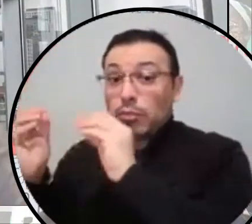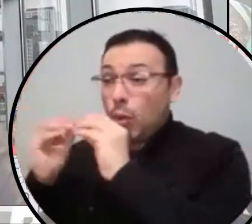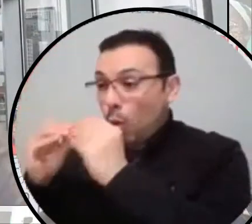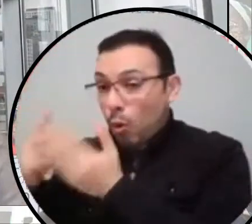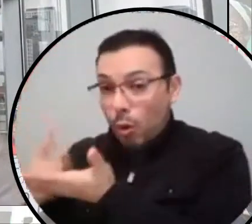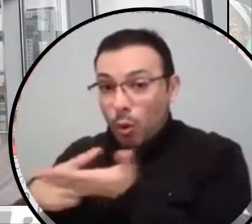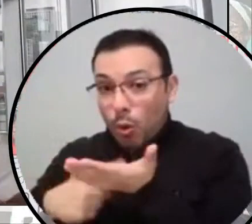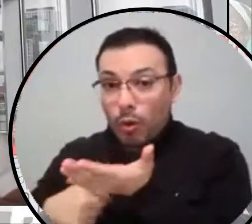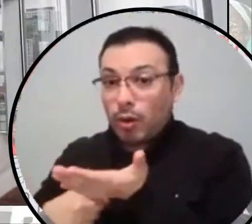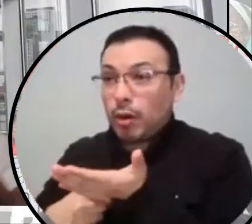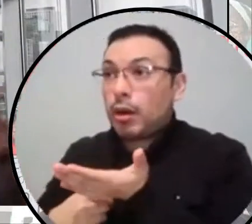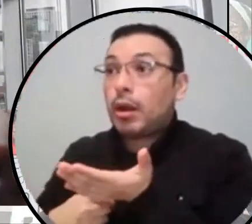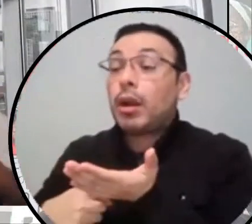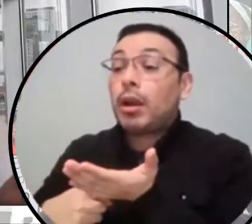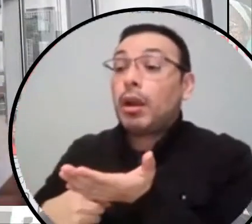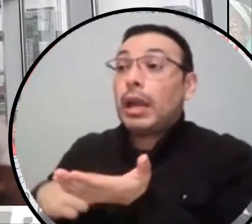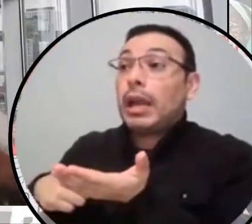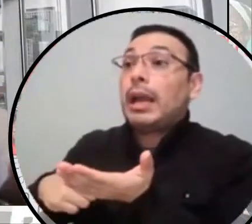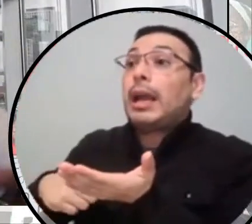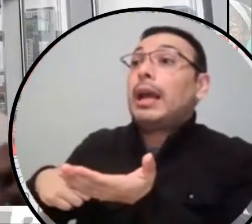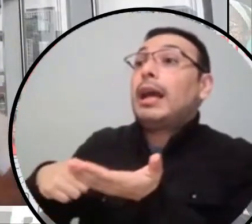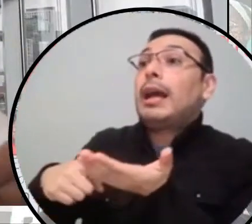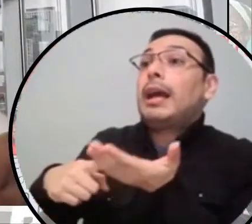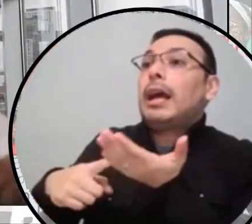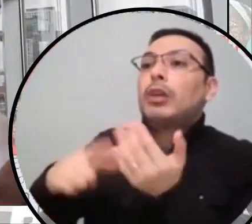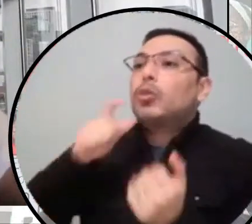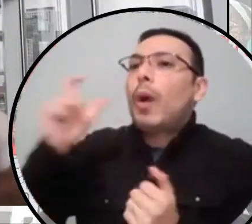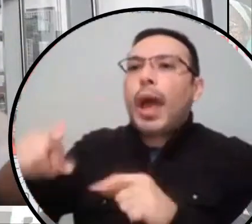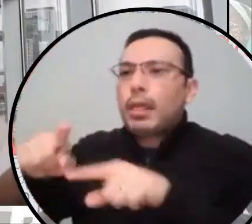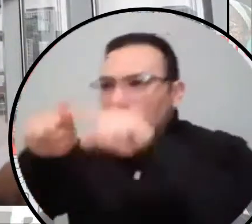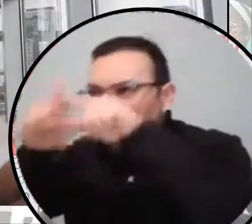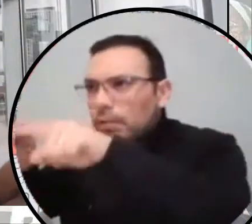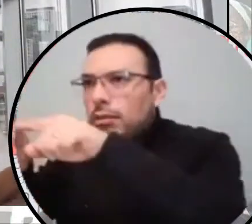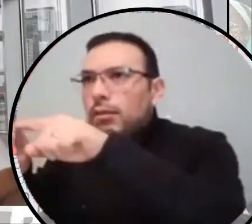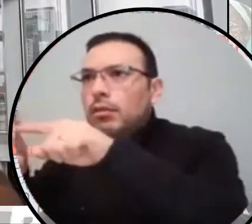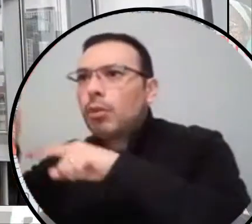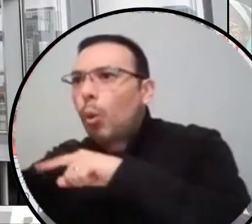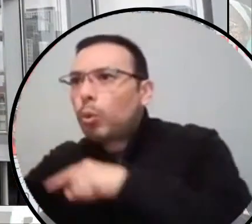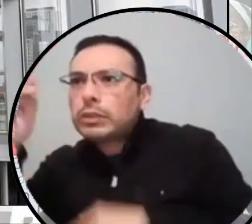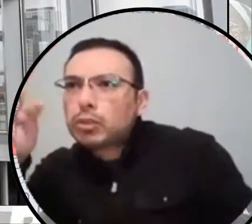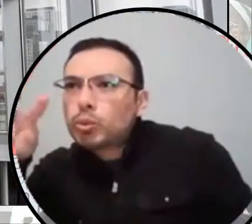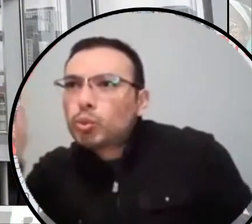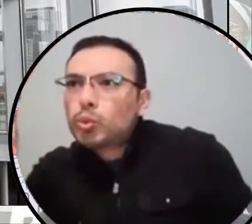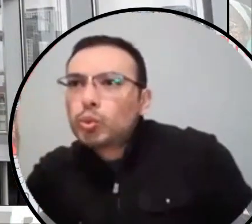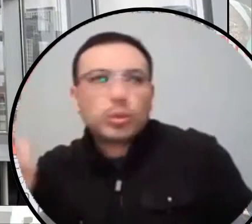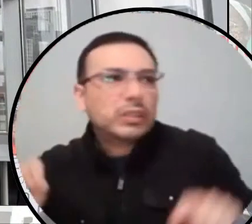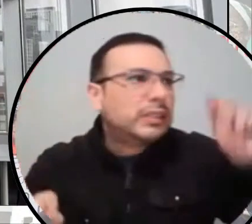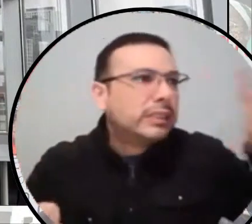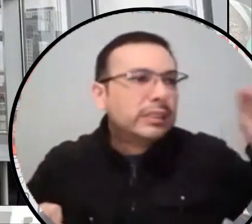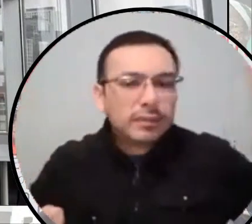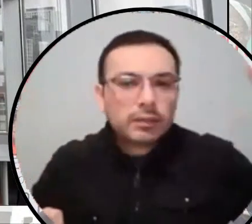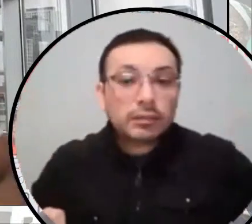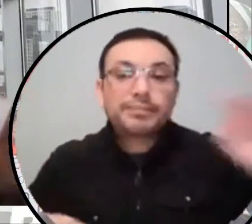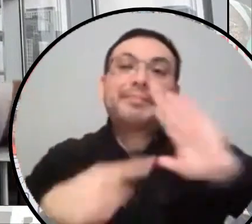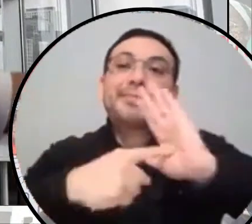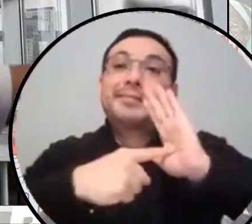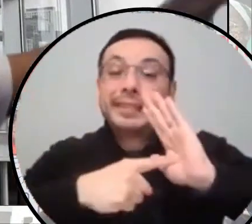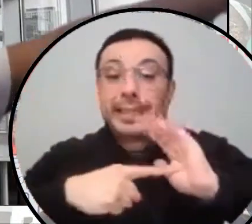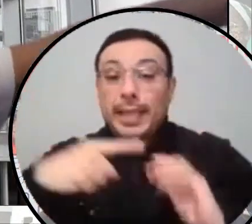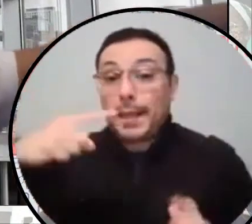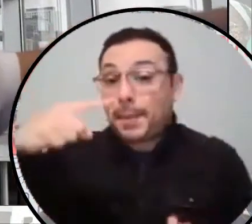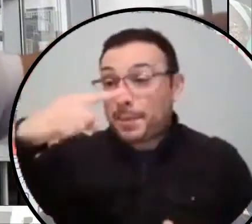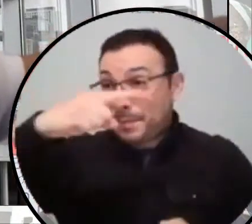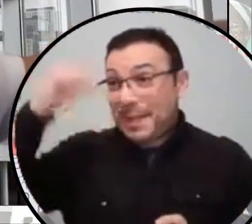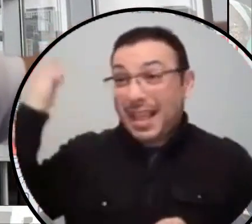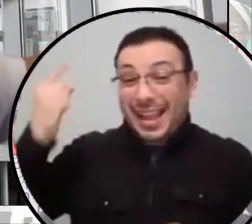longer dependent on them, right? People are now exchanging information to these social media platforms. A young black kid in Harlem can exchange